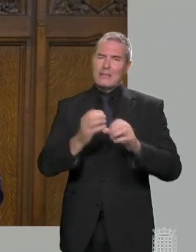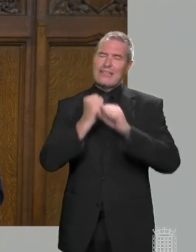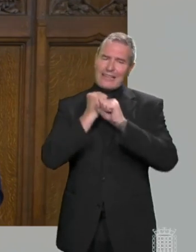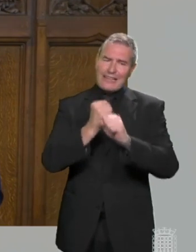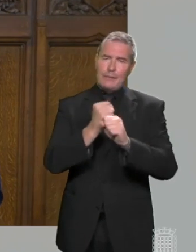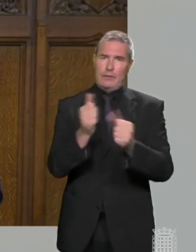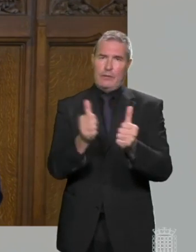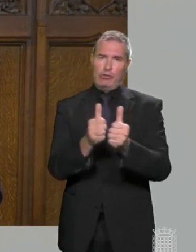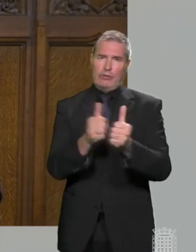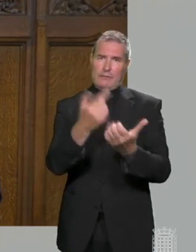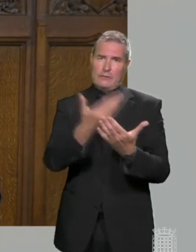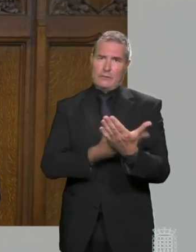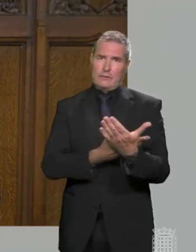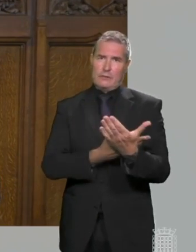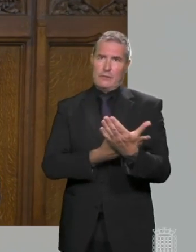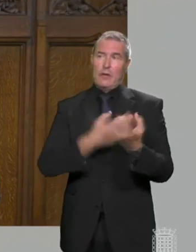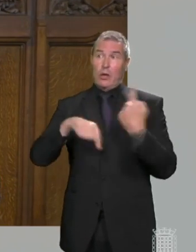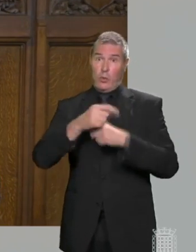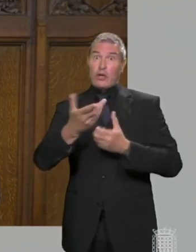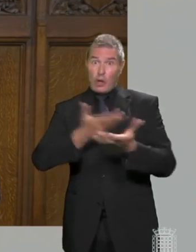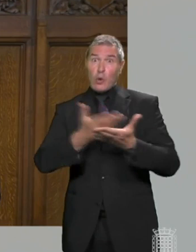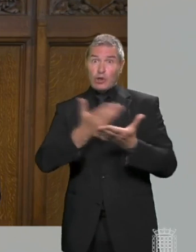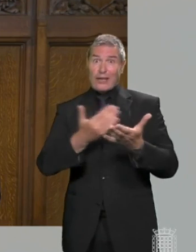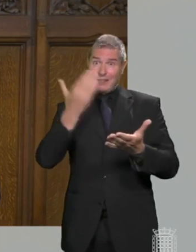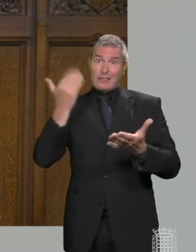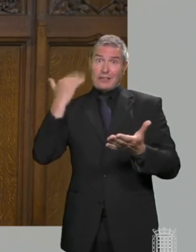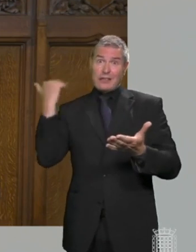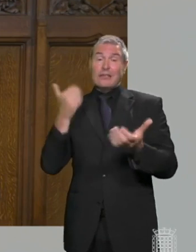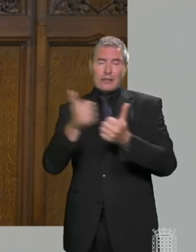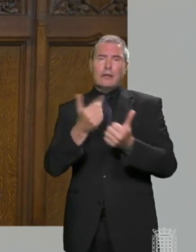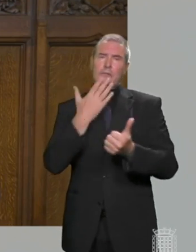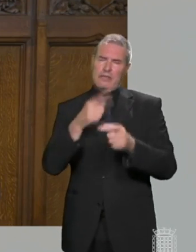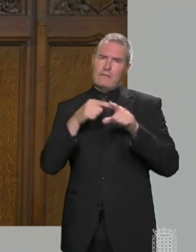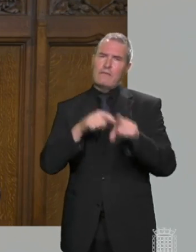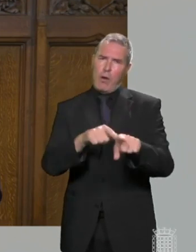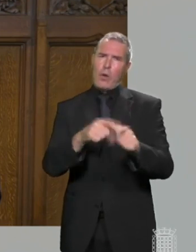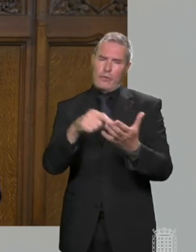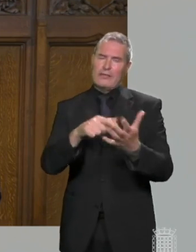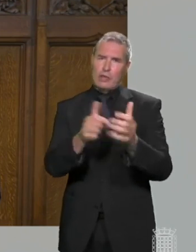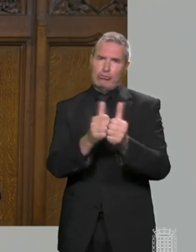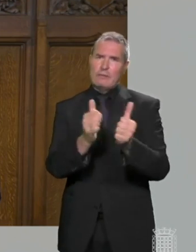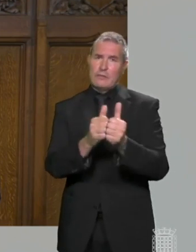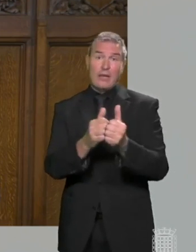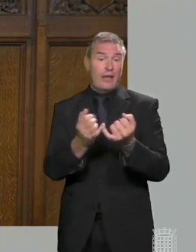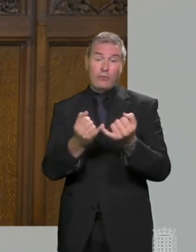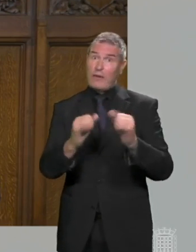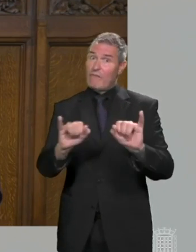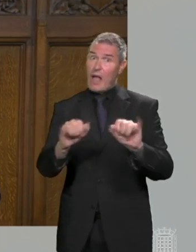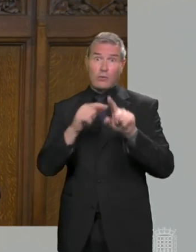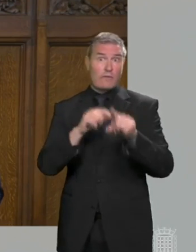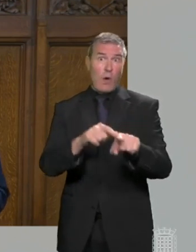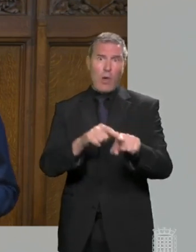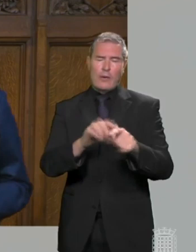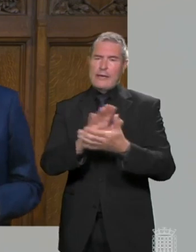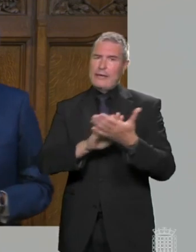the New Decade New Approach, which he and I negotiated 18 months ago, and that in failing to do that, we ultimately, and I know he doesn't